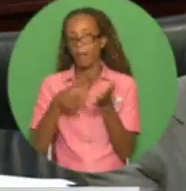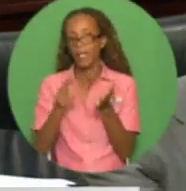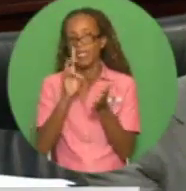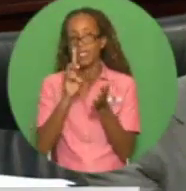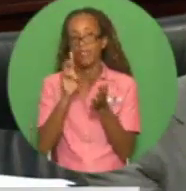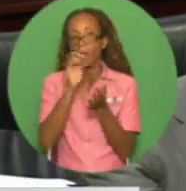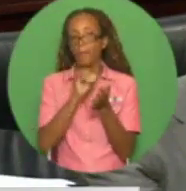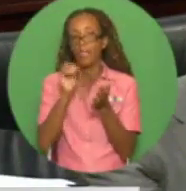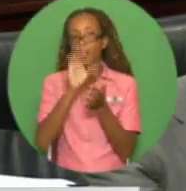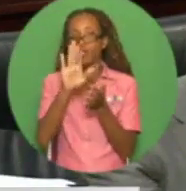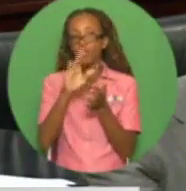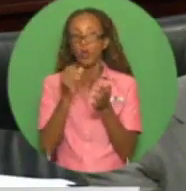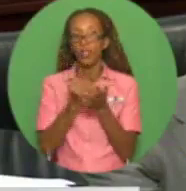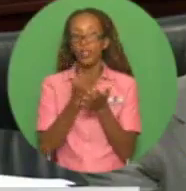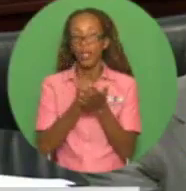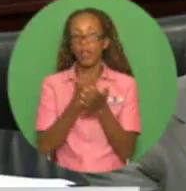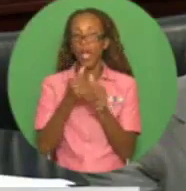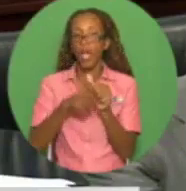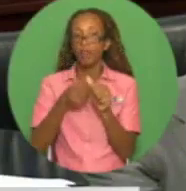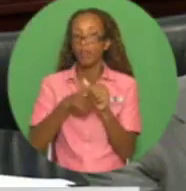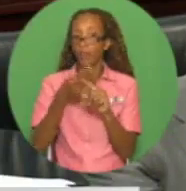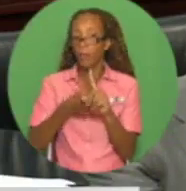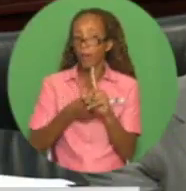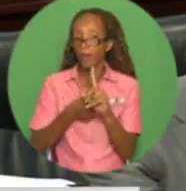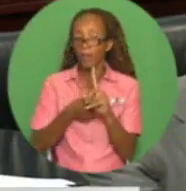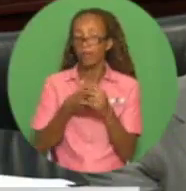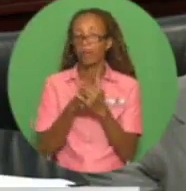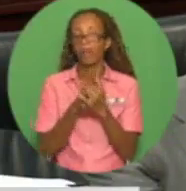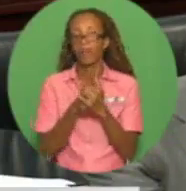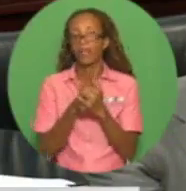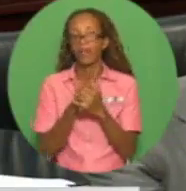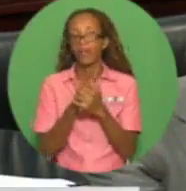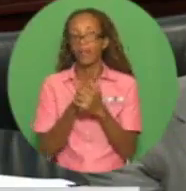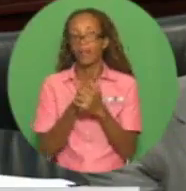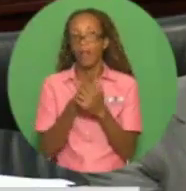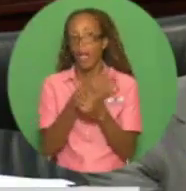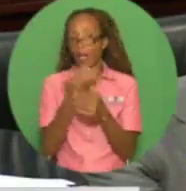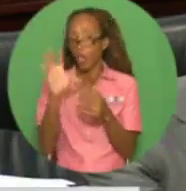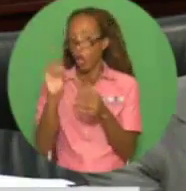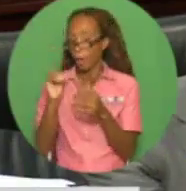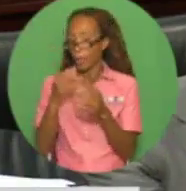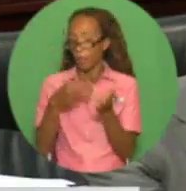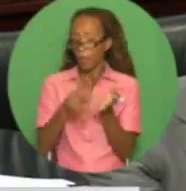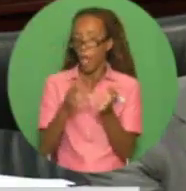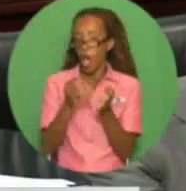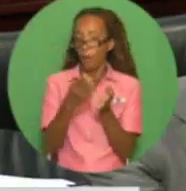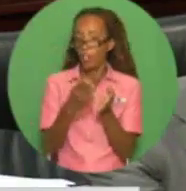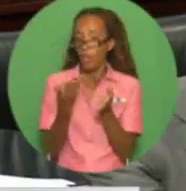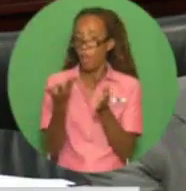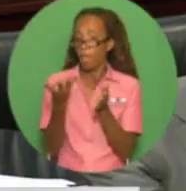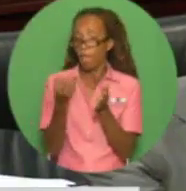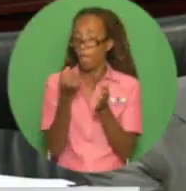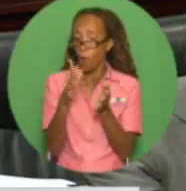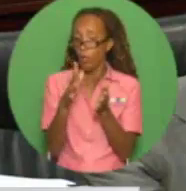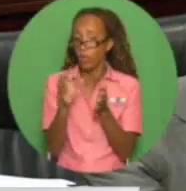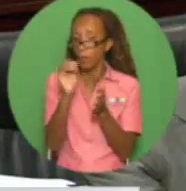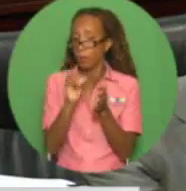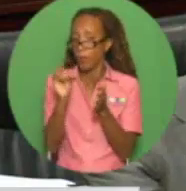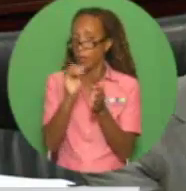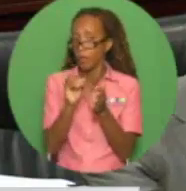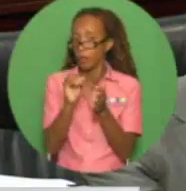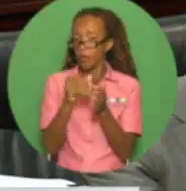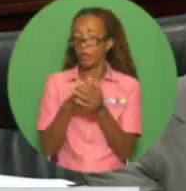of living allowance on a monthly or weekly basis, while the company contributes 14%.